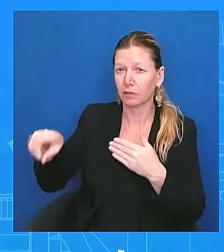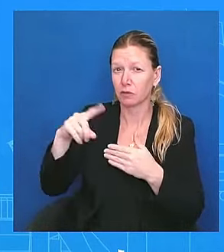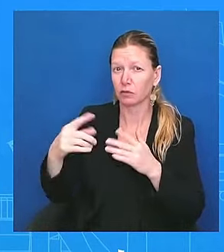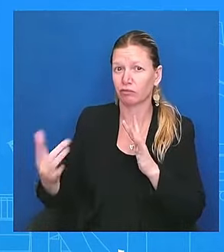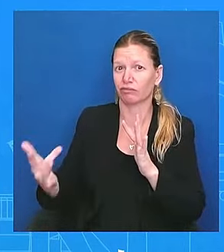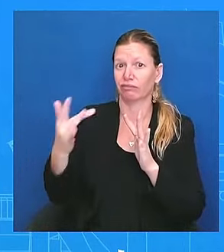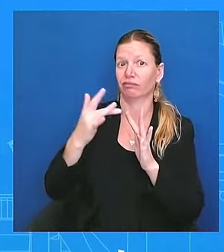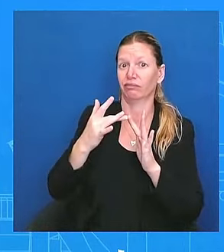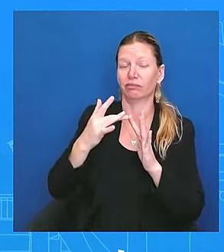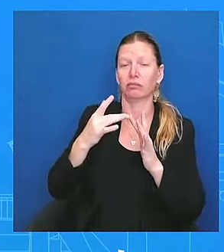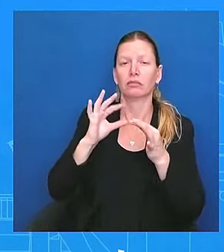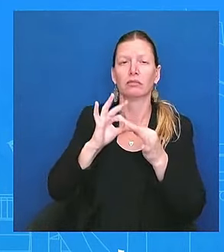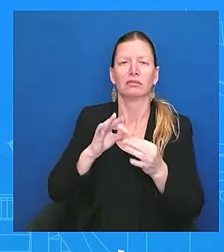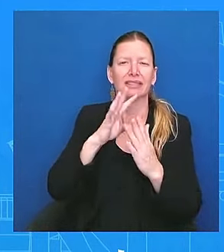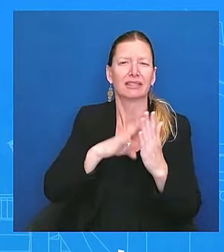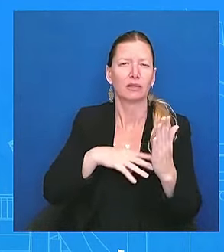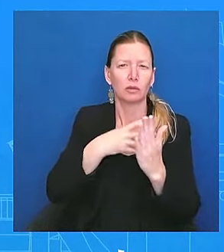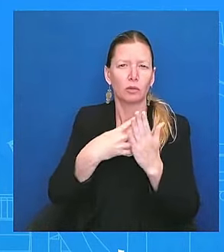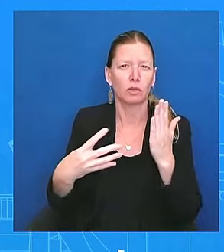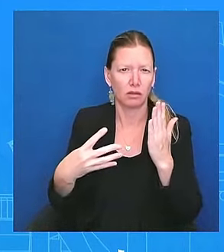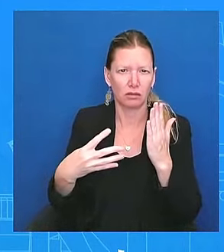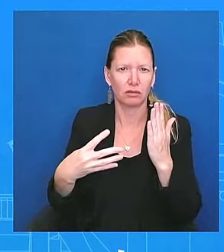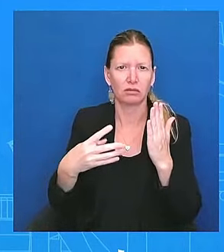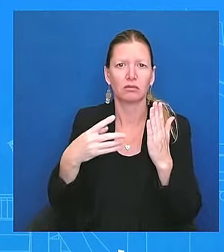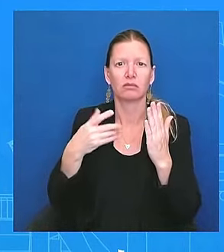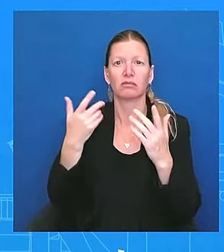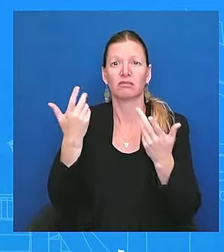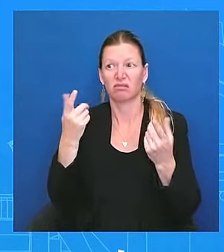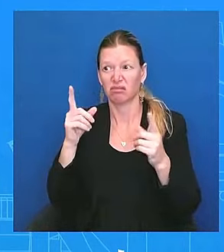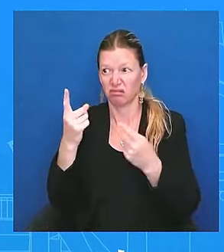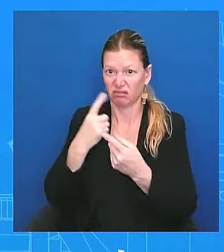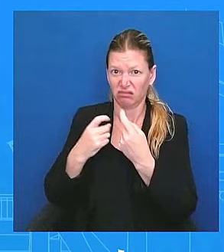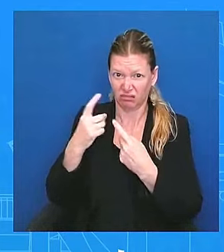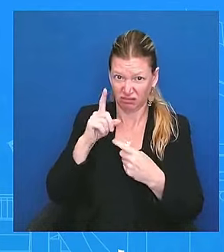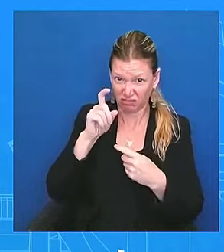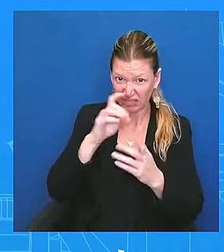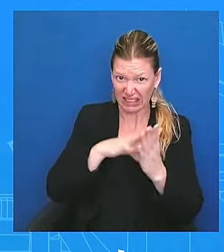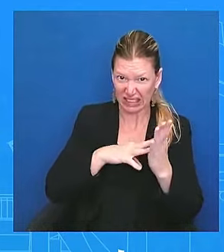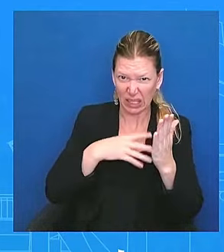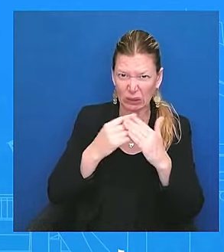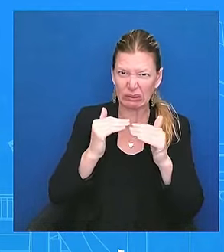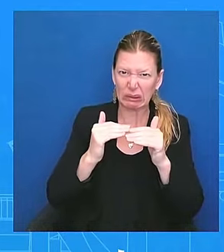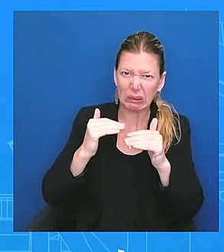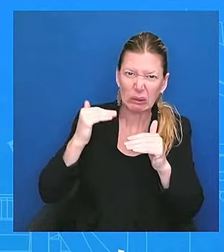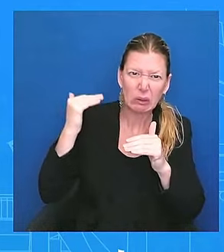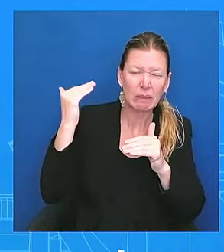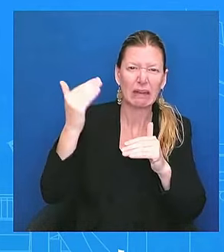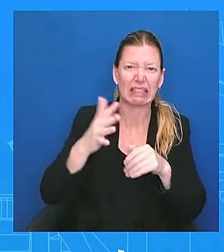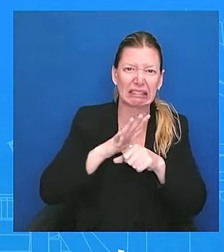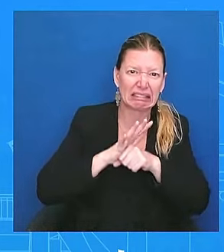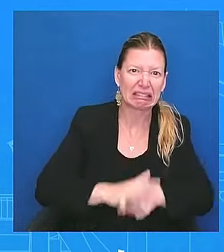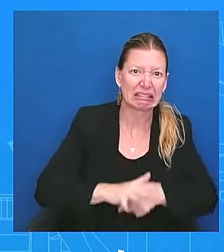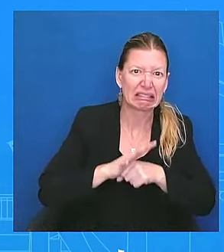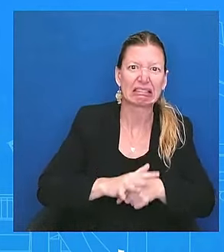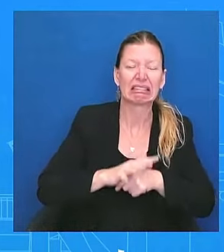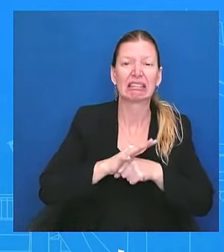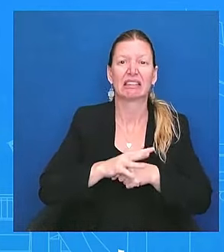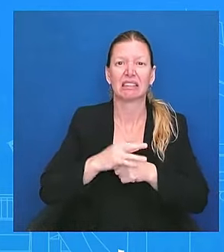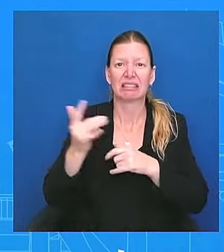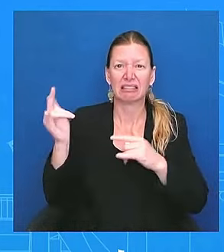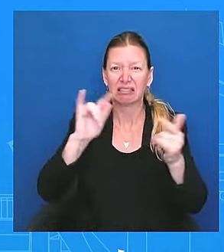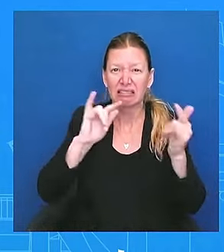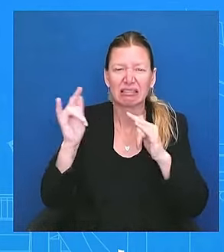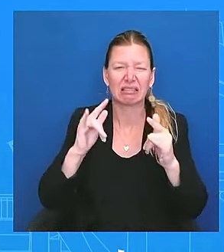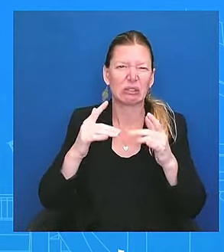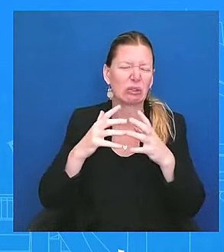strenuous or was it because of the jet lag. Uh, and so, and so we, we are laying out, uh, and explaining exactly what